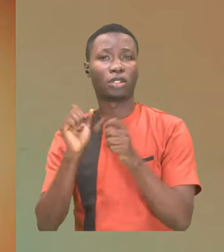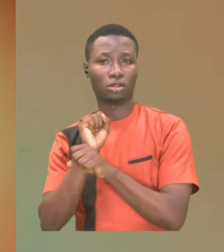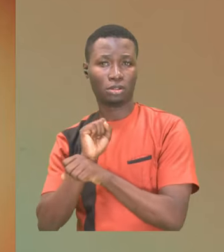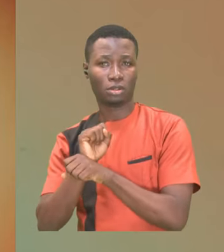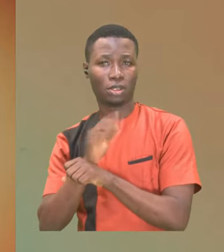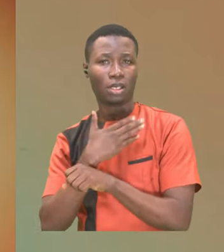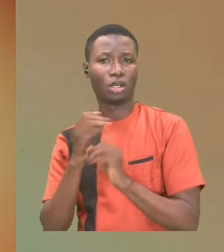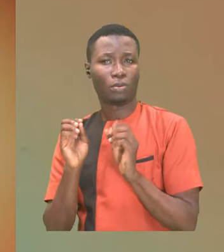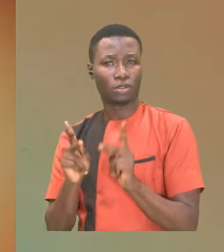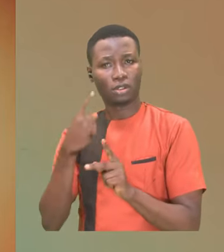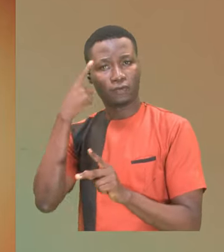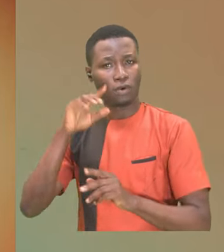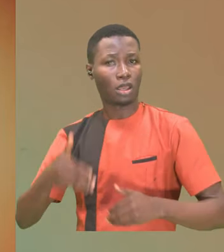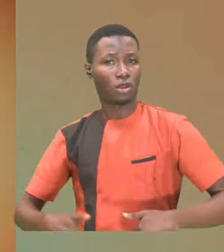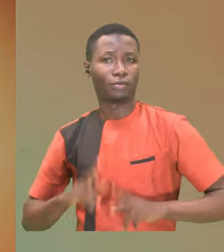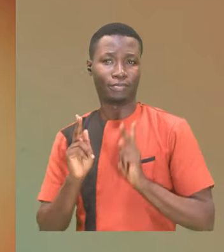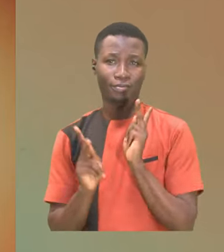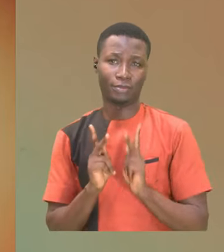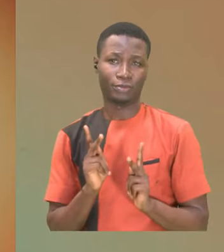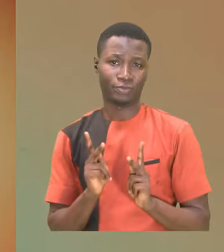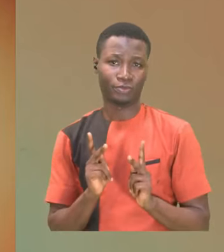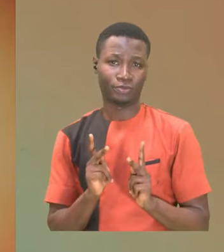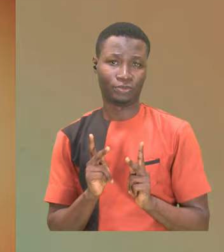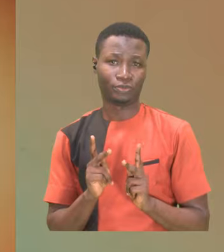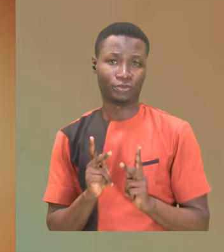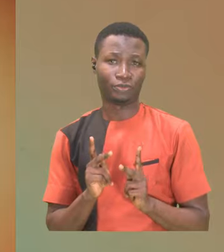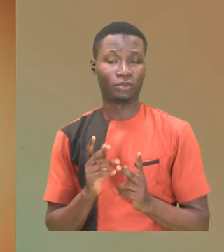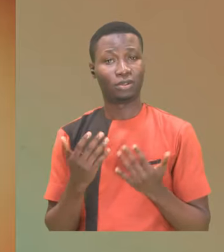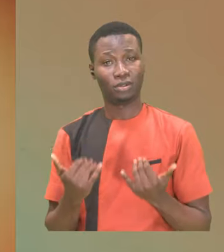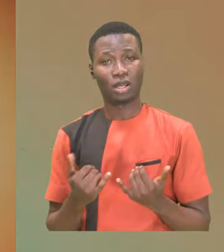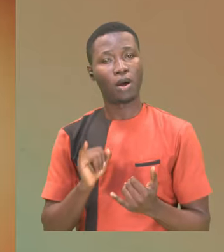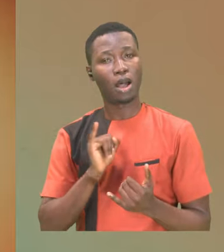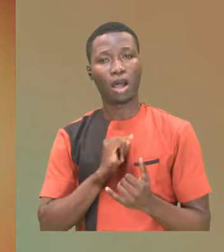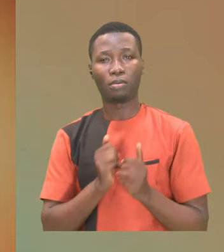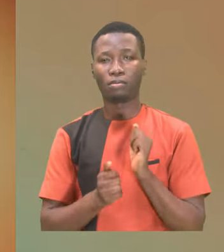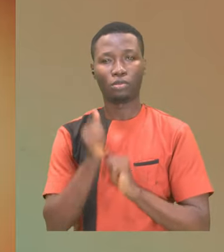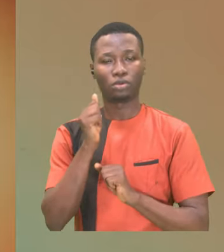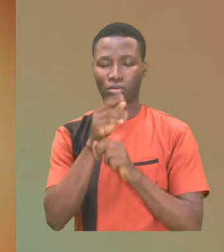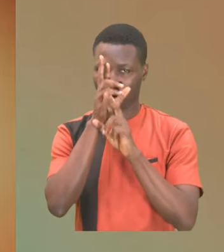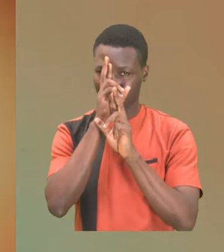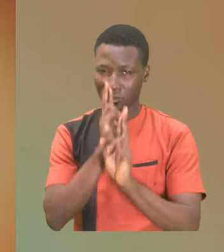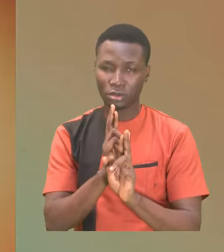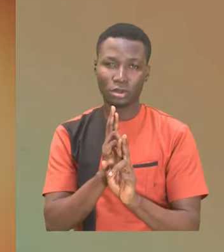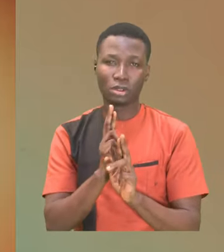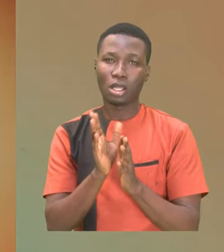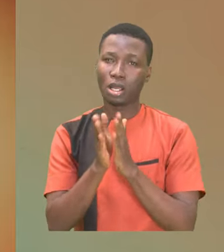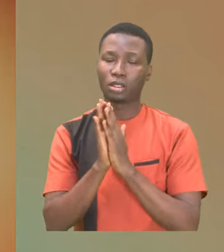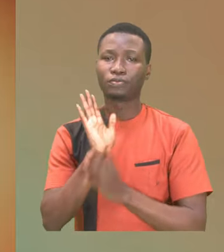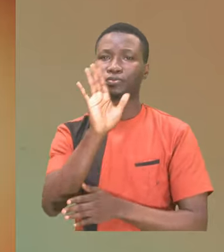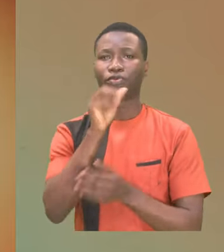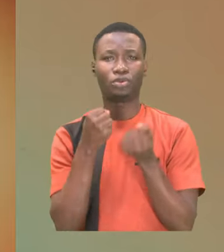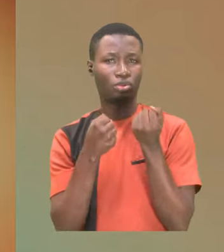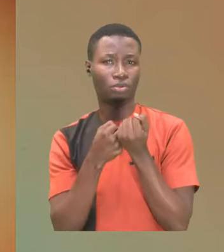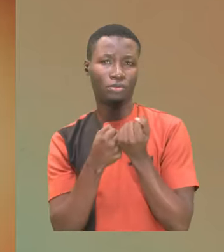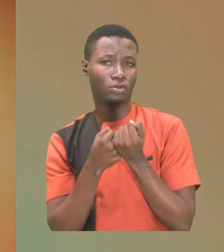jobs and opportunities for our young people. I now most solemnly and respectfully seek the